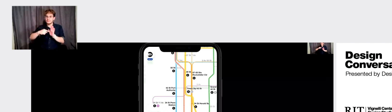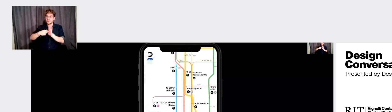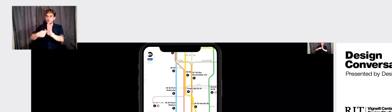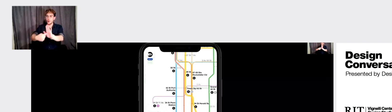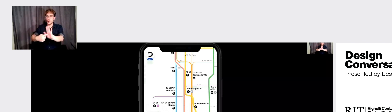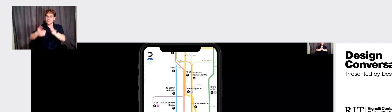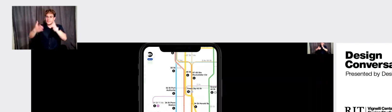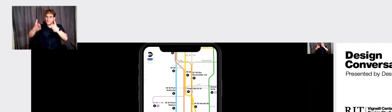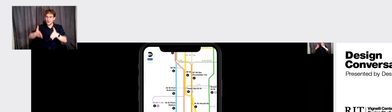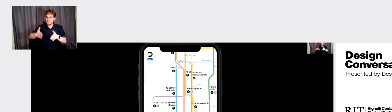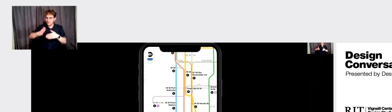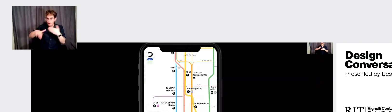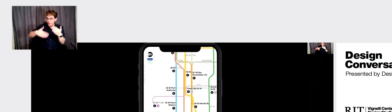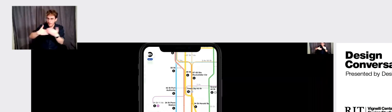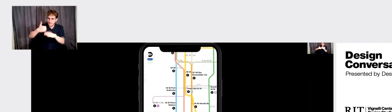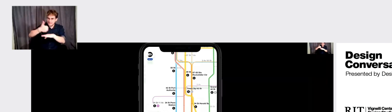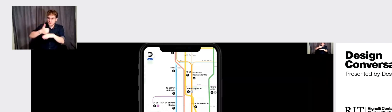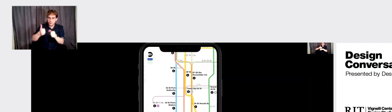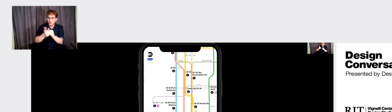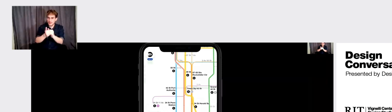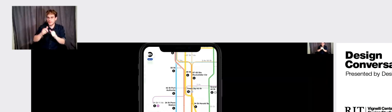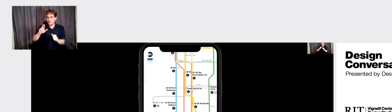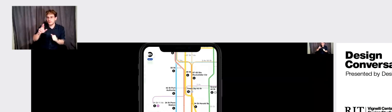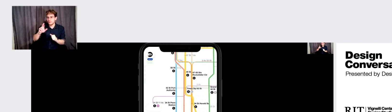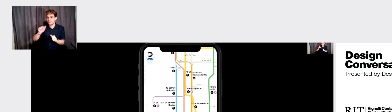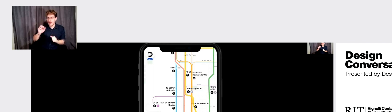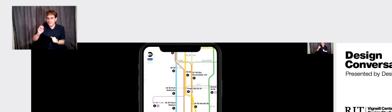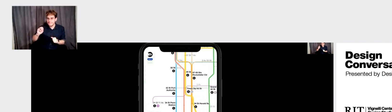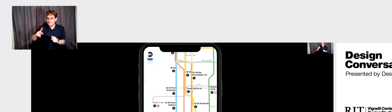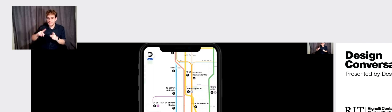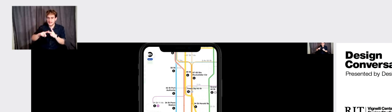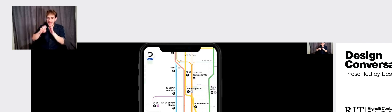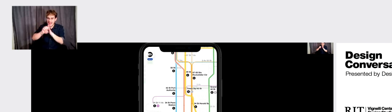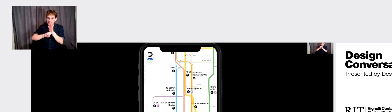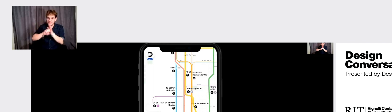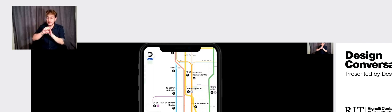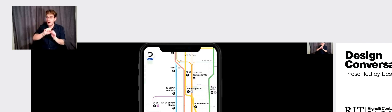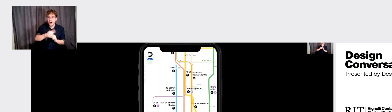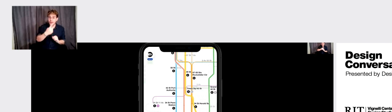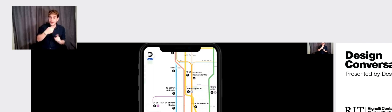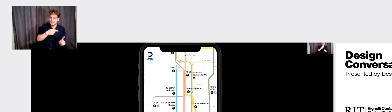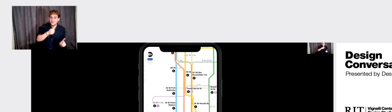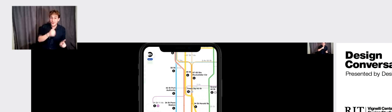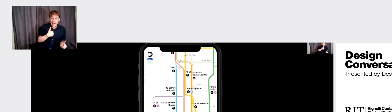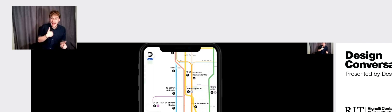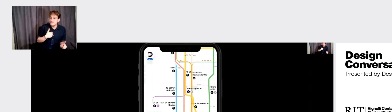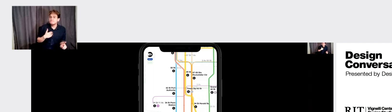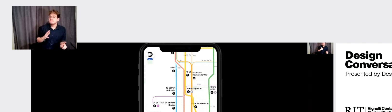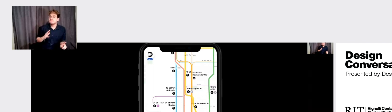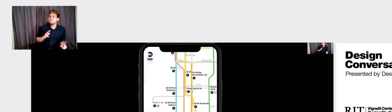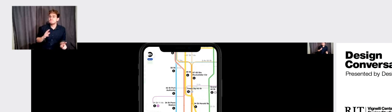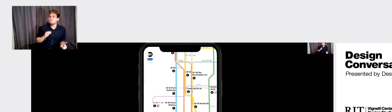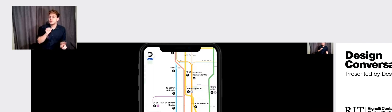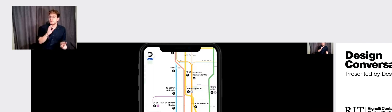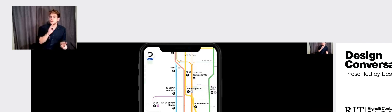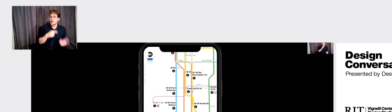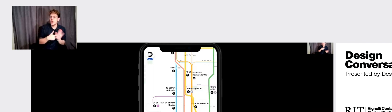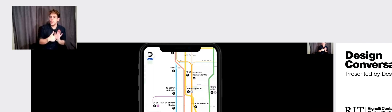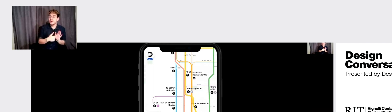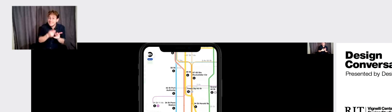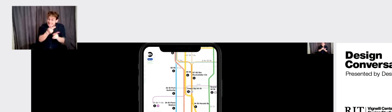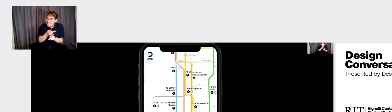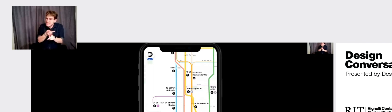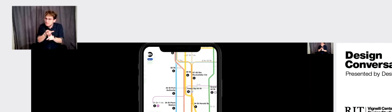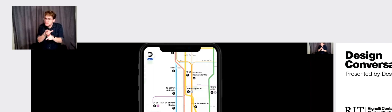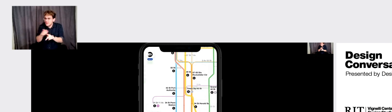uh, the stations that have, uh, ramps and elevators and sort of graze out the others that don't, uh, we decided to keep them there because they're still